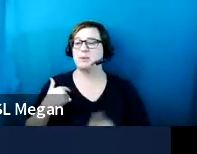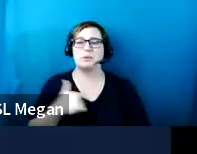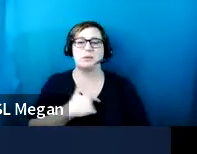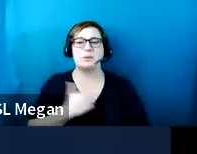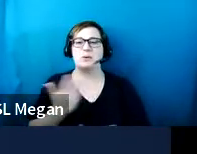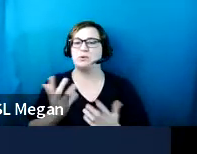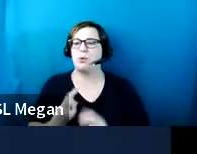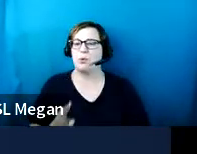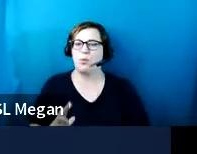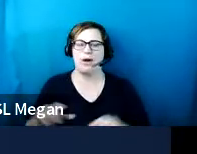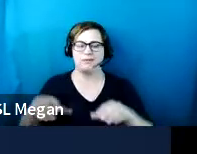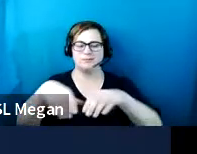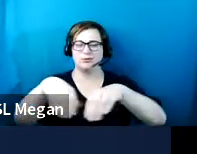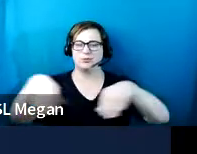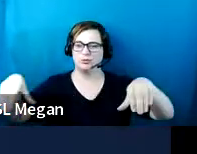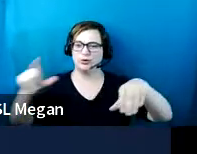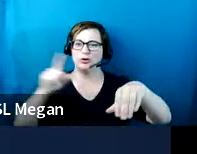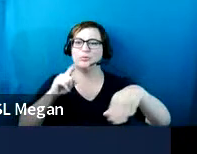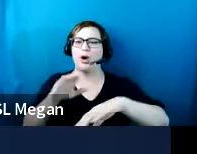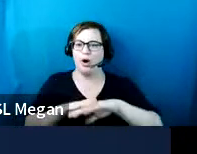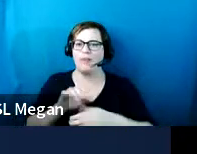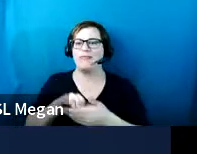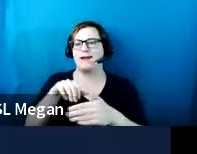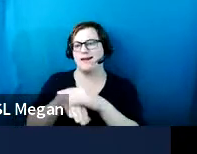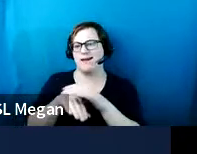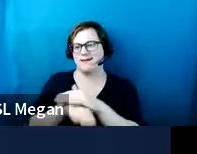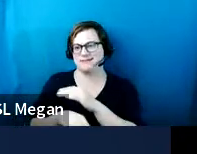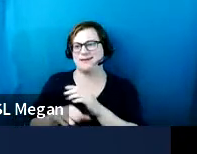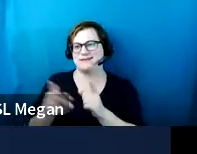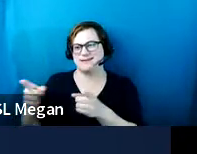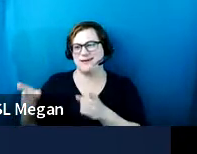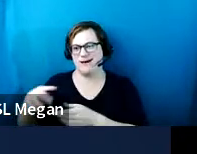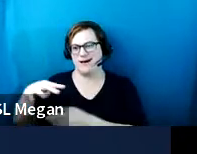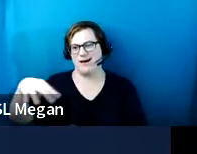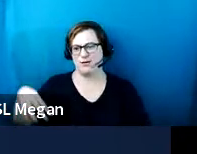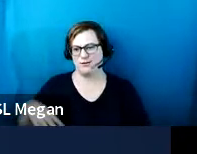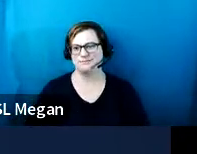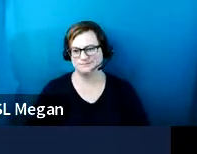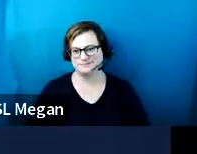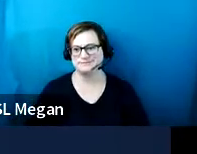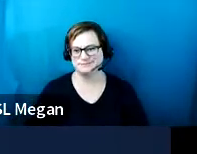is a wheel stop in an access aisle. Definitely. So, yeah. Okay.